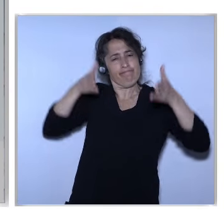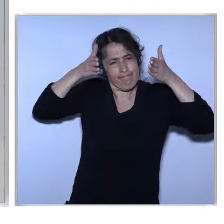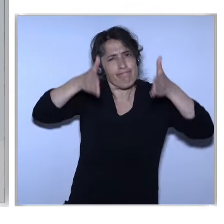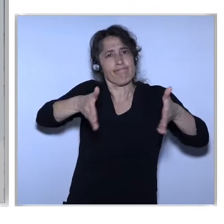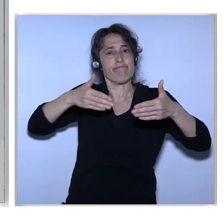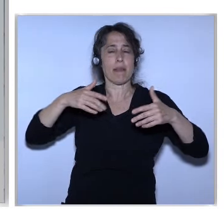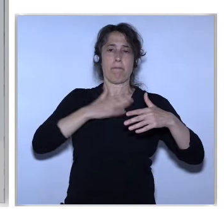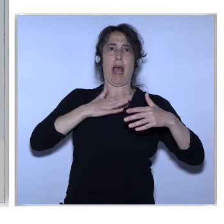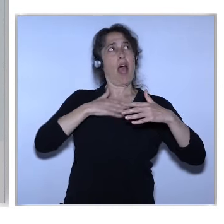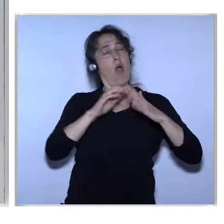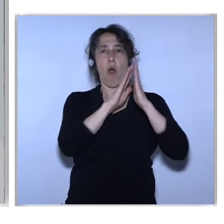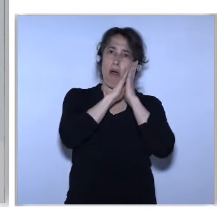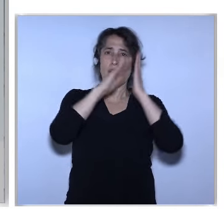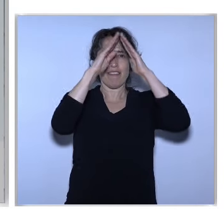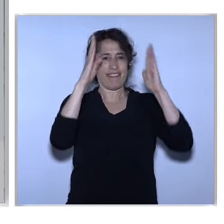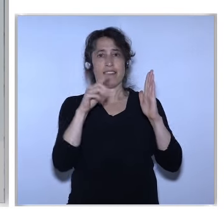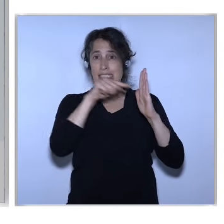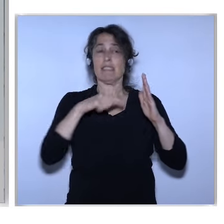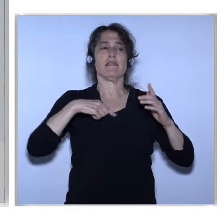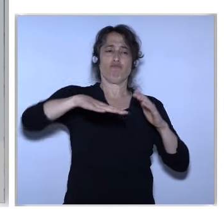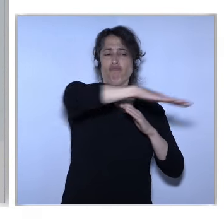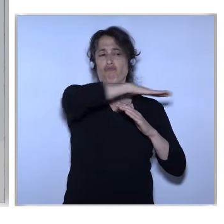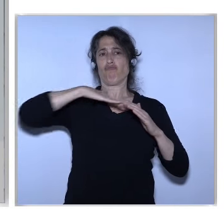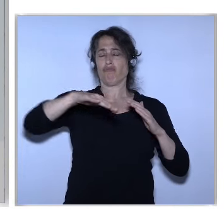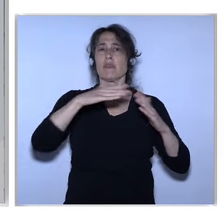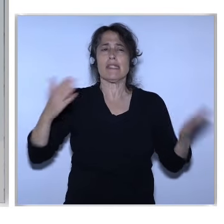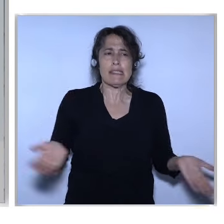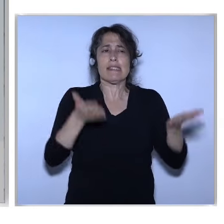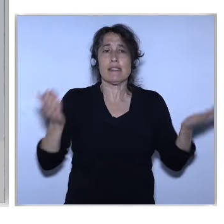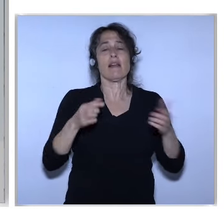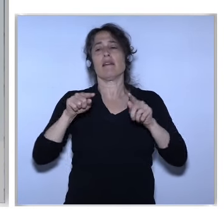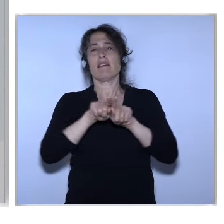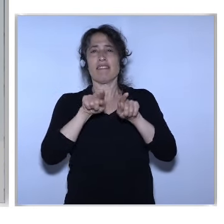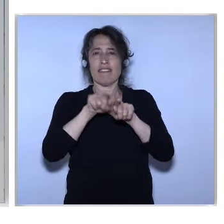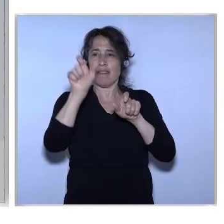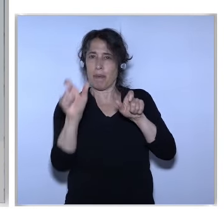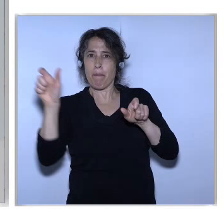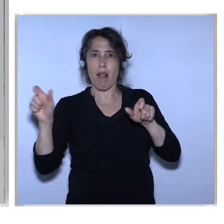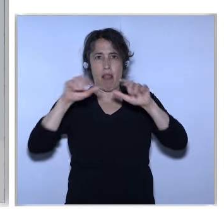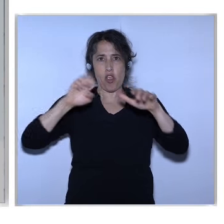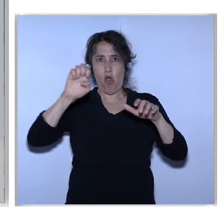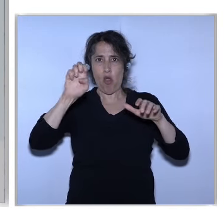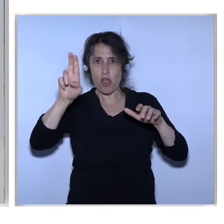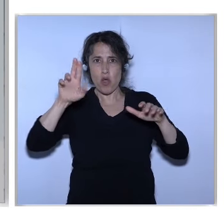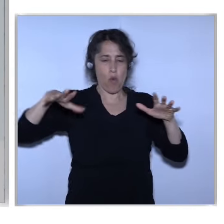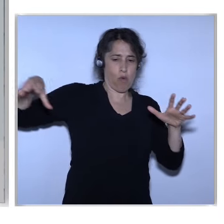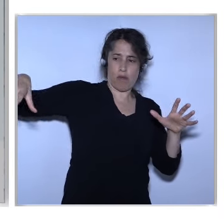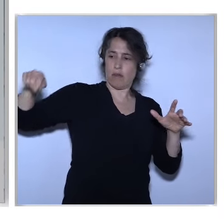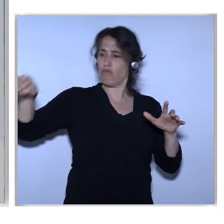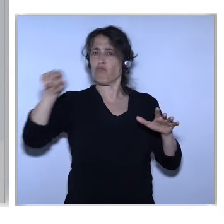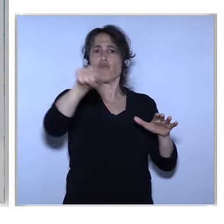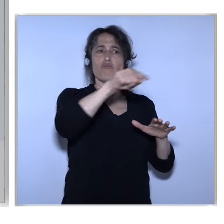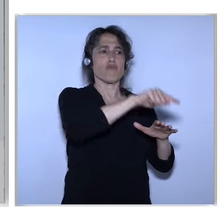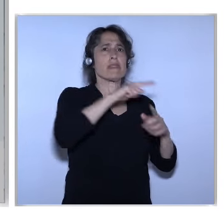Cities Or their own Universities Their own Small Smart City Focused